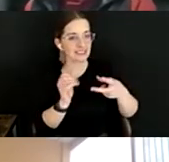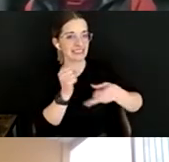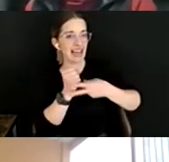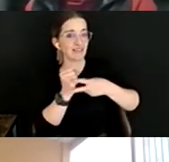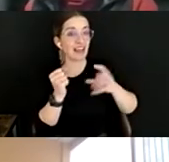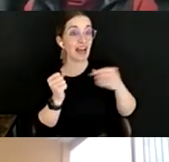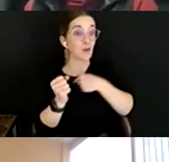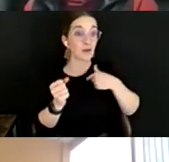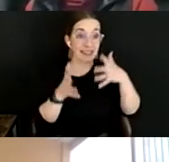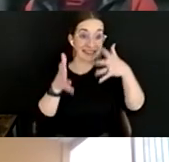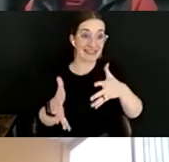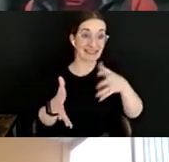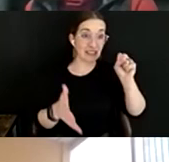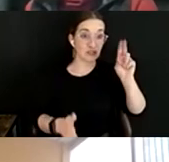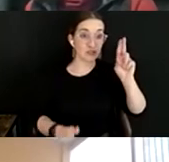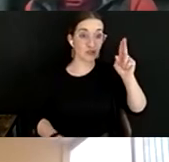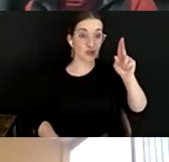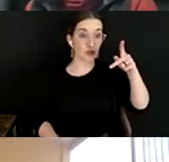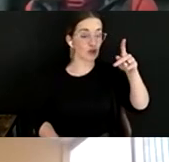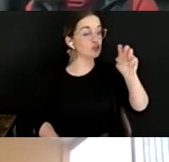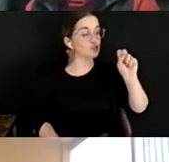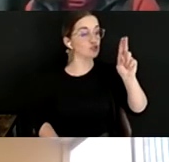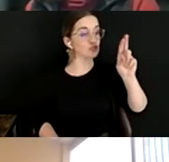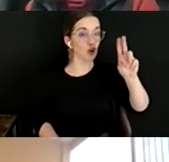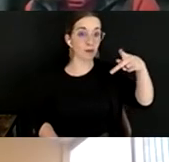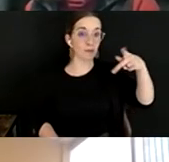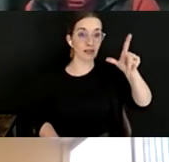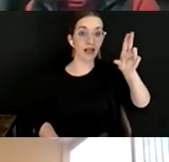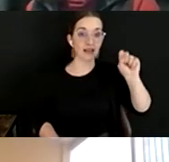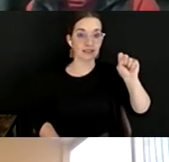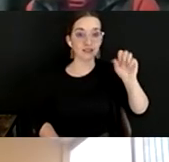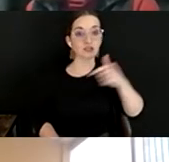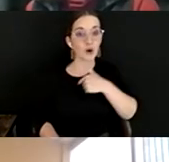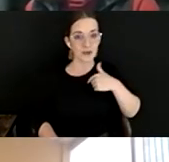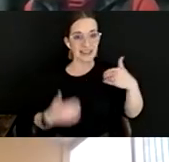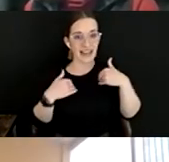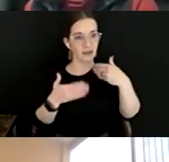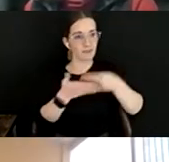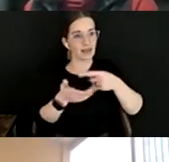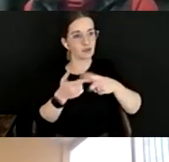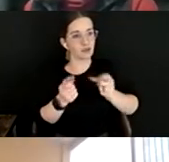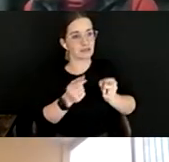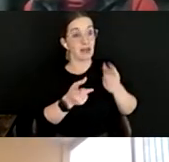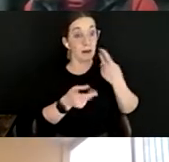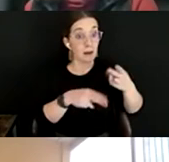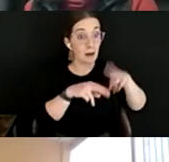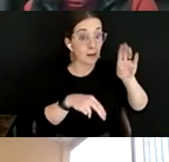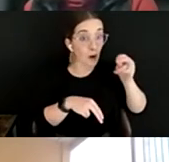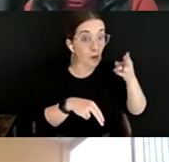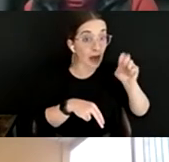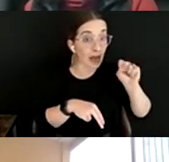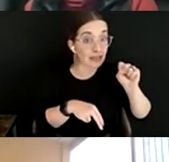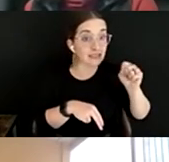needs and we have done bonuses for staff. And I had to shift my thinking